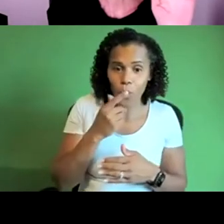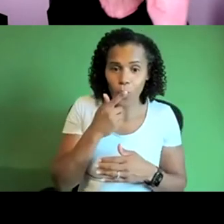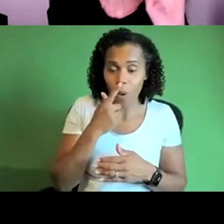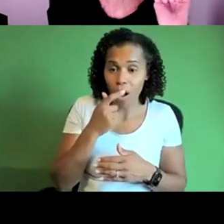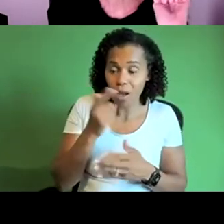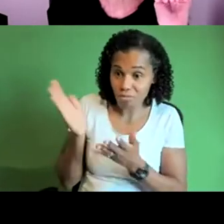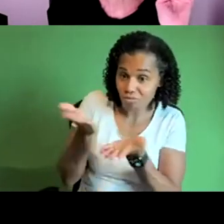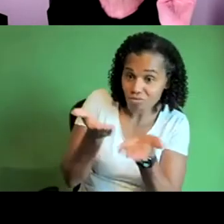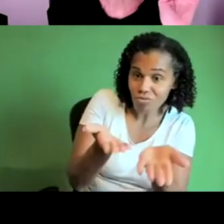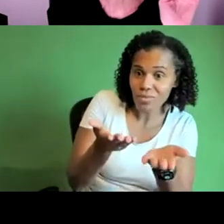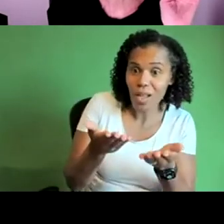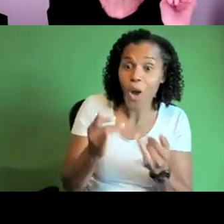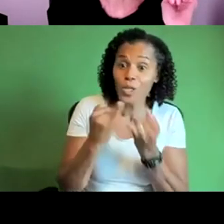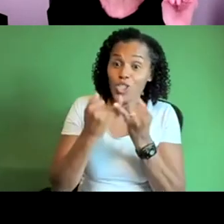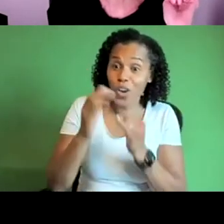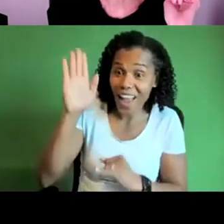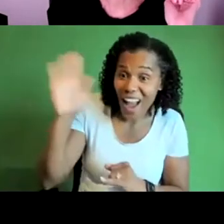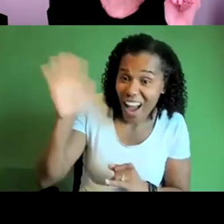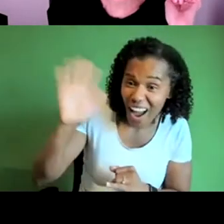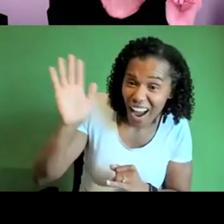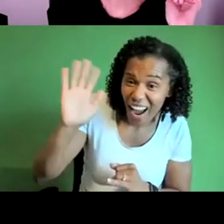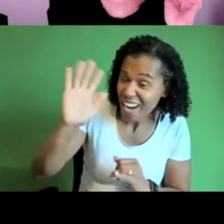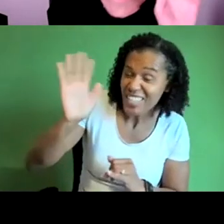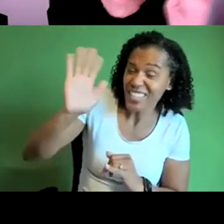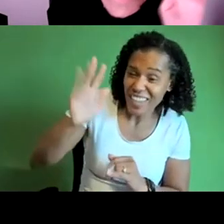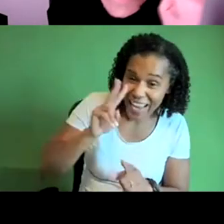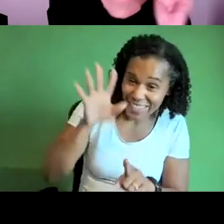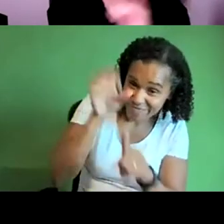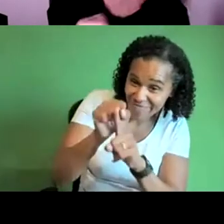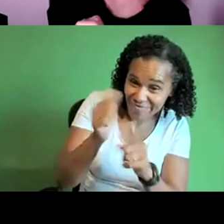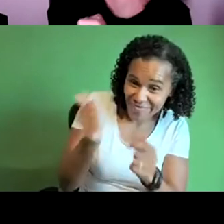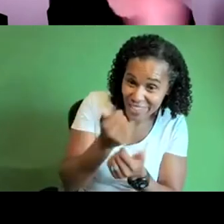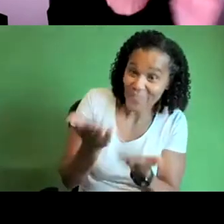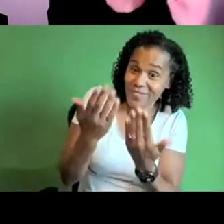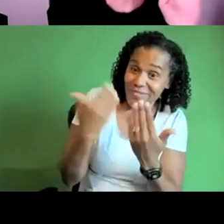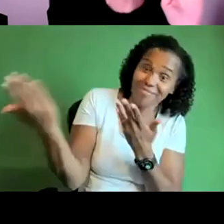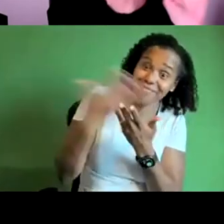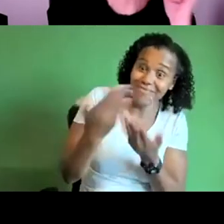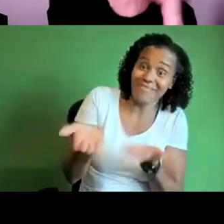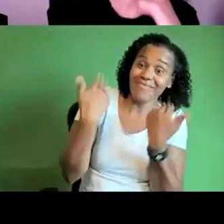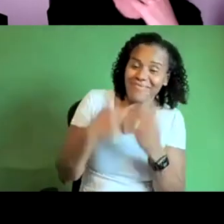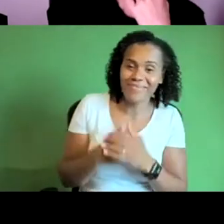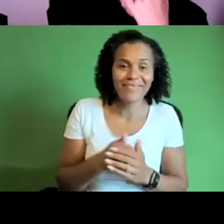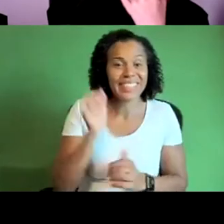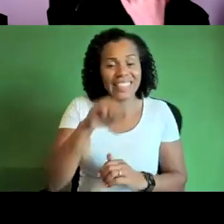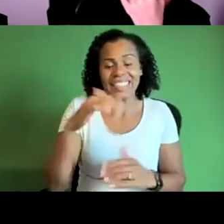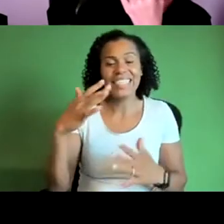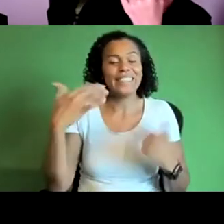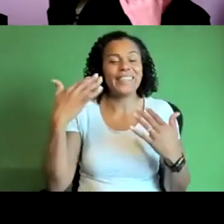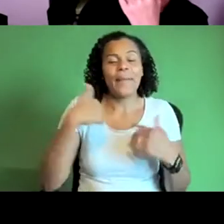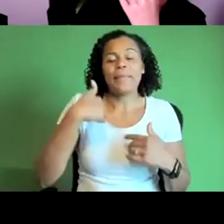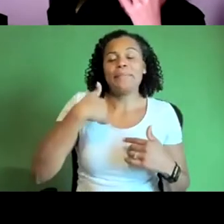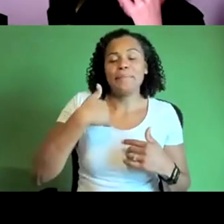feel that sonia you've you've you're waving your hand furiously please do just me me um